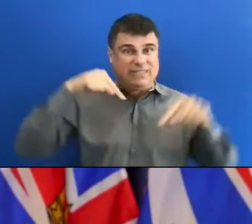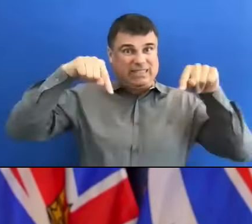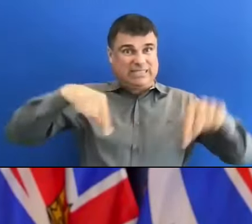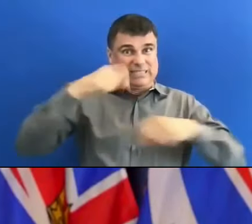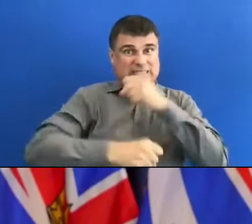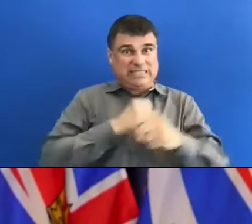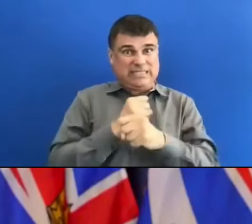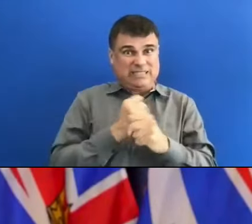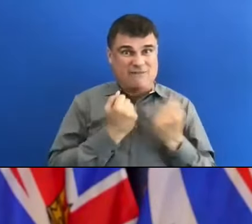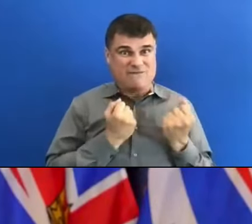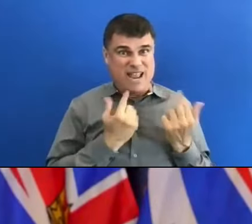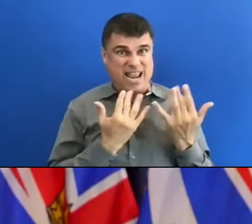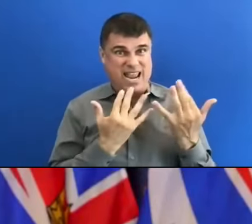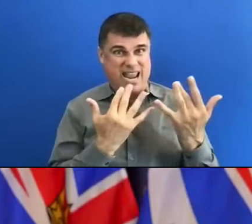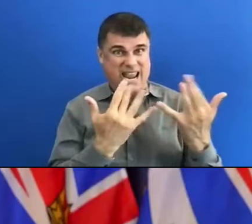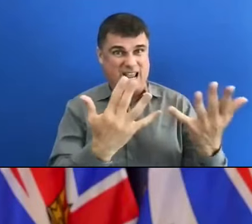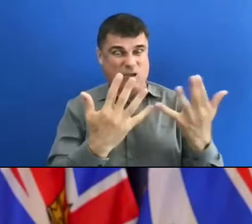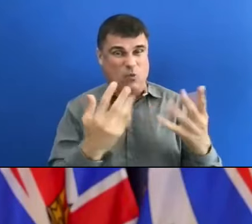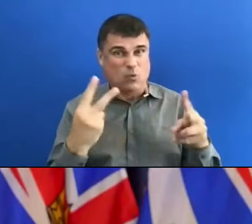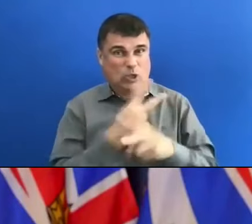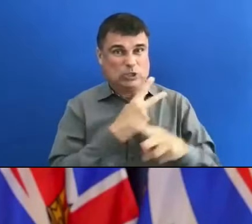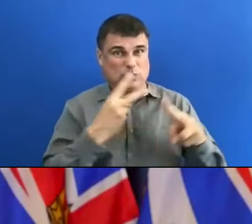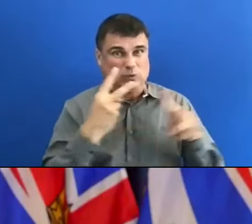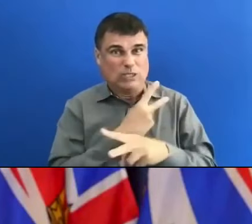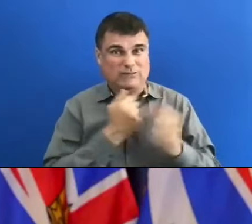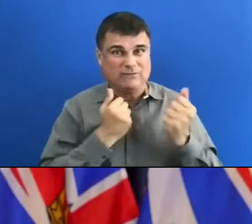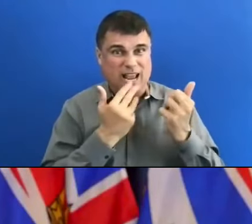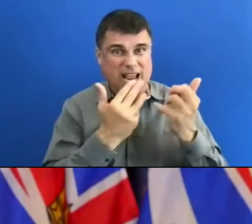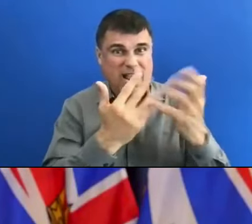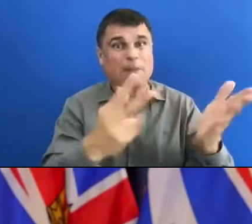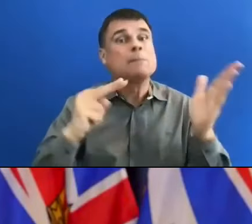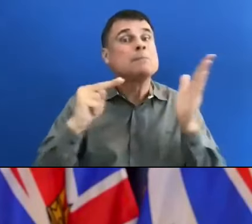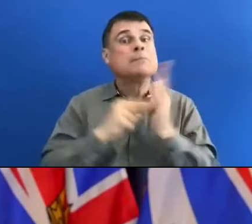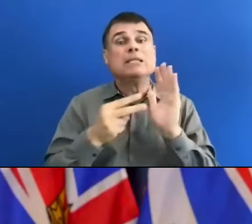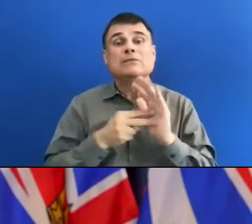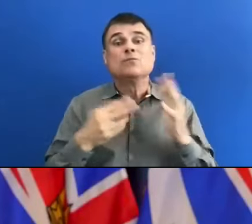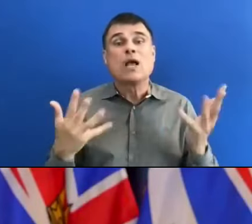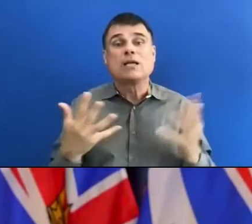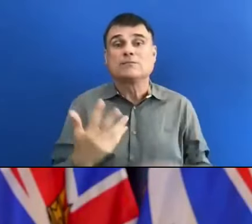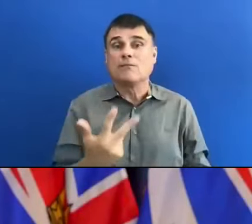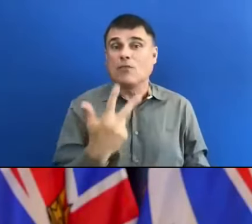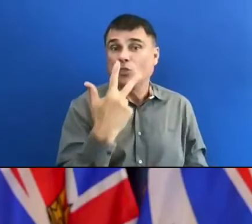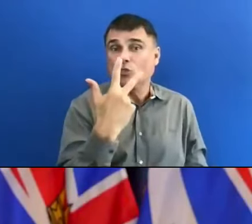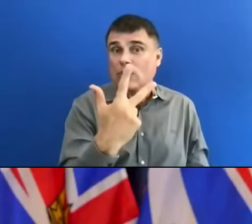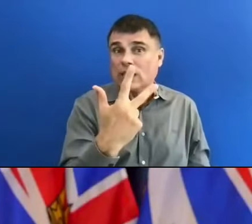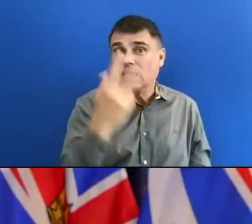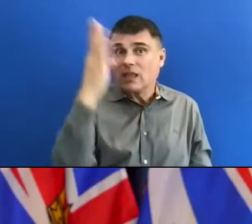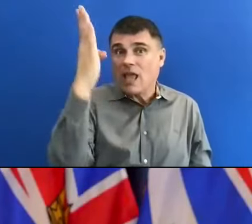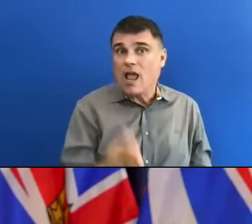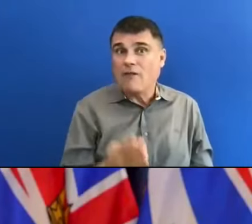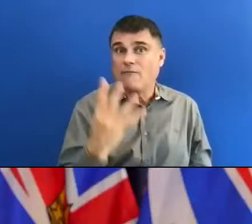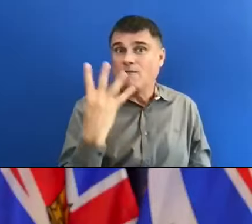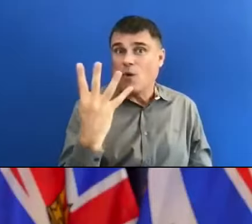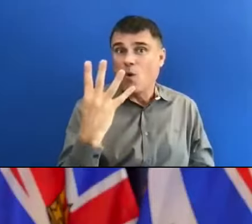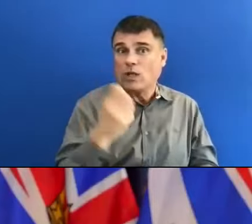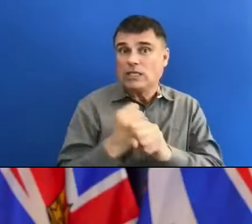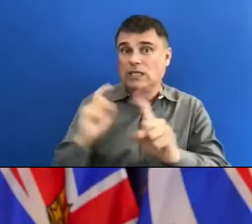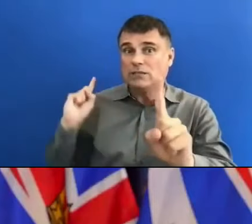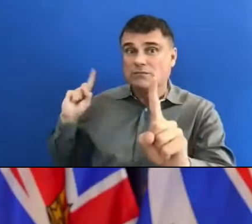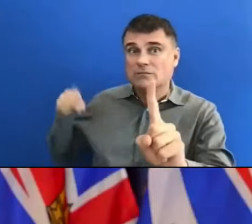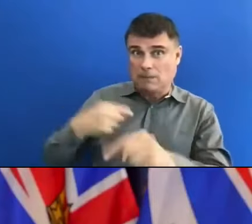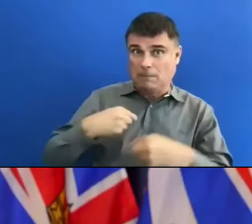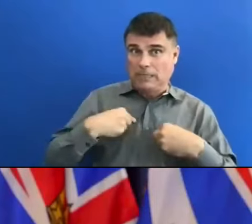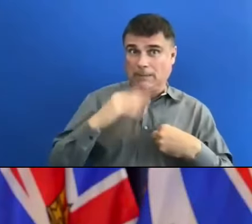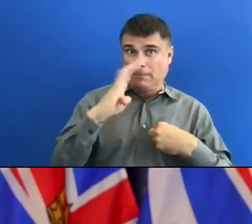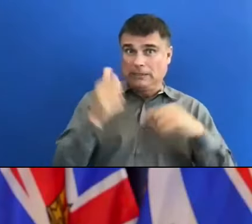of four of the seasons that I've been premier have been record-breaking. And no one can plan for three out of four